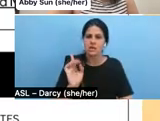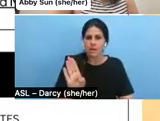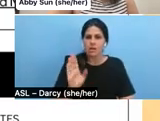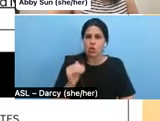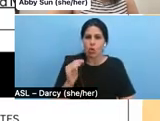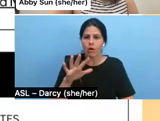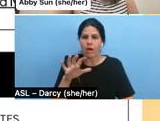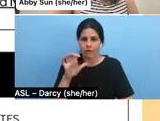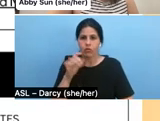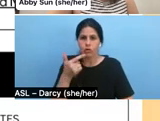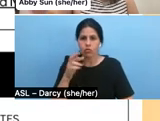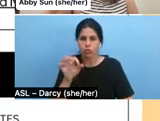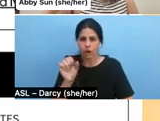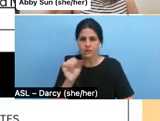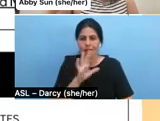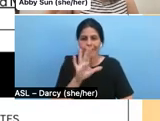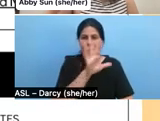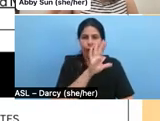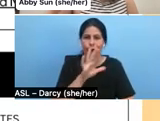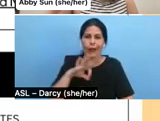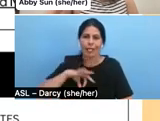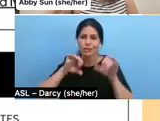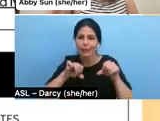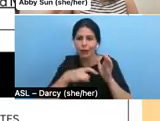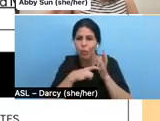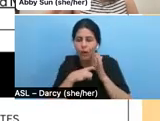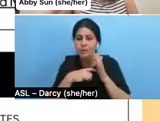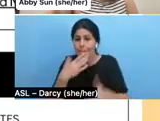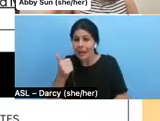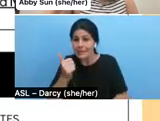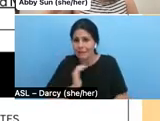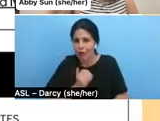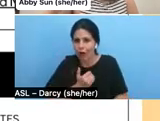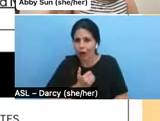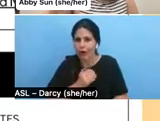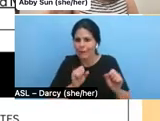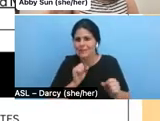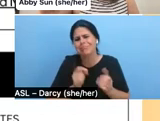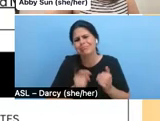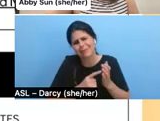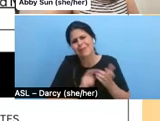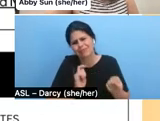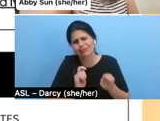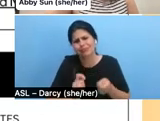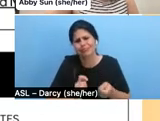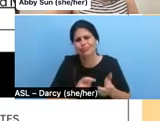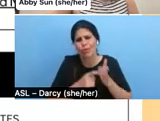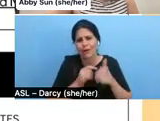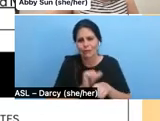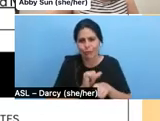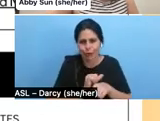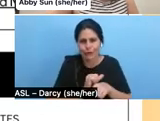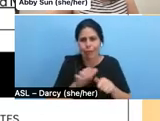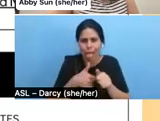their eligibility requirements to the best of our ability, because sometimes they change and it takes a lot of work and updating over